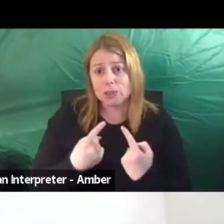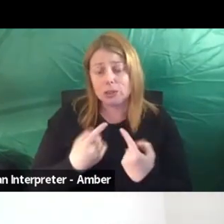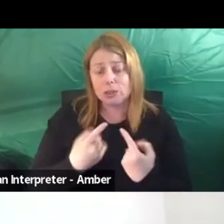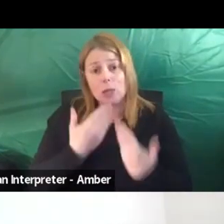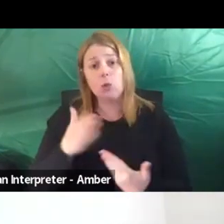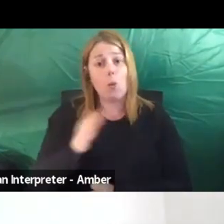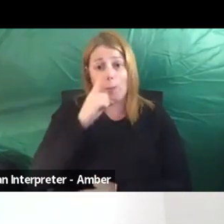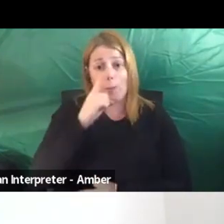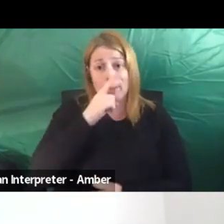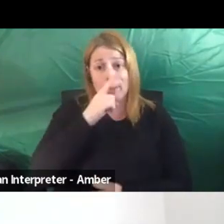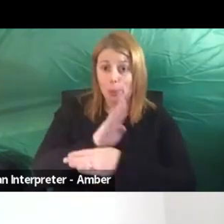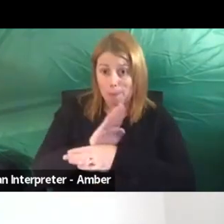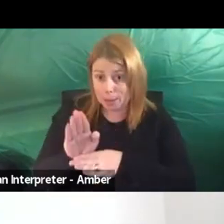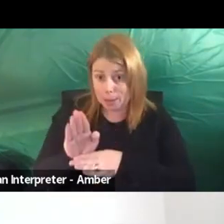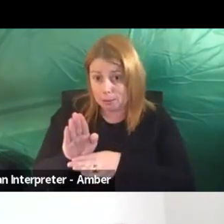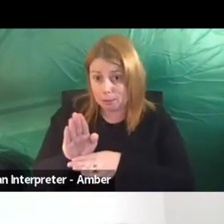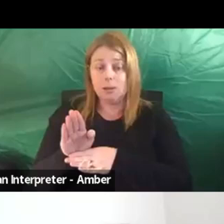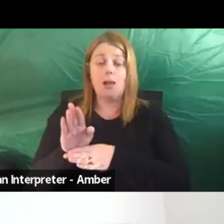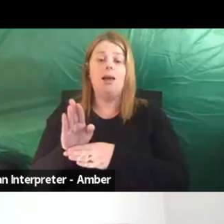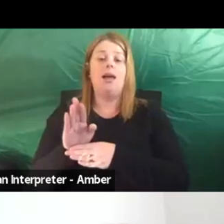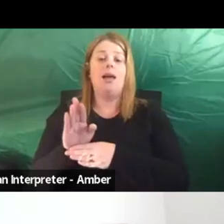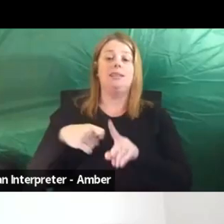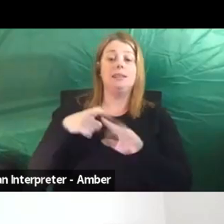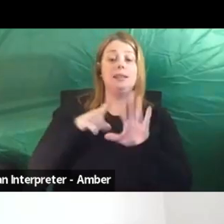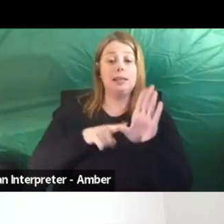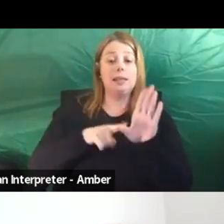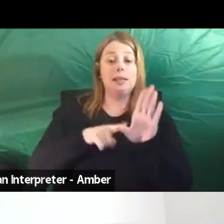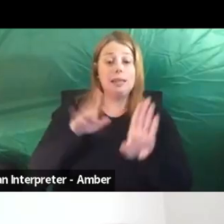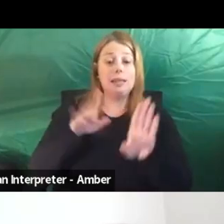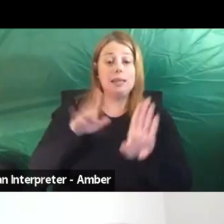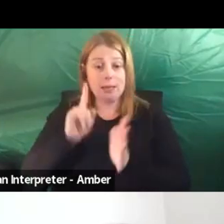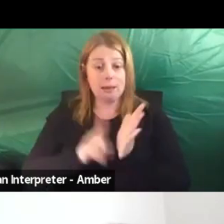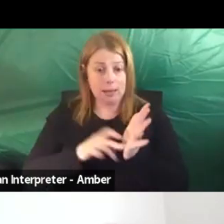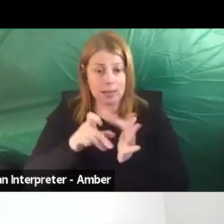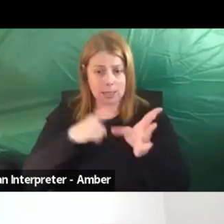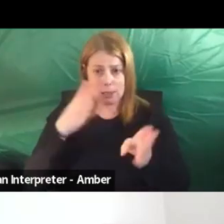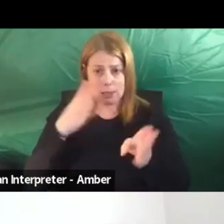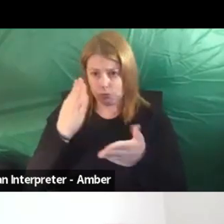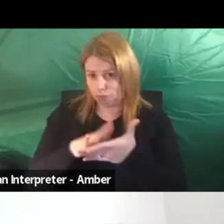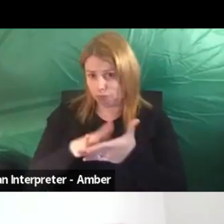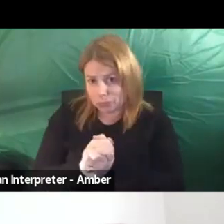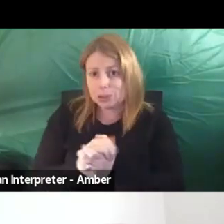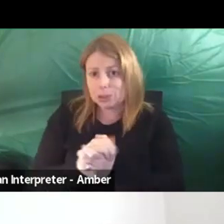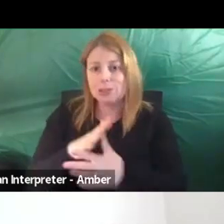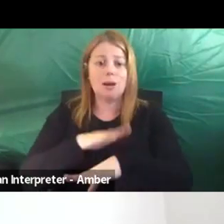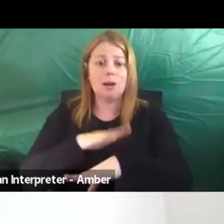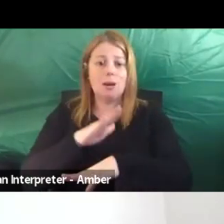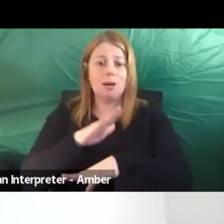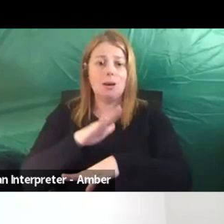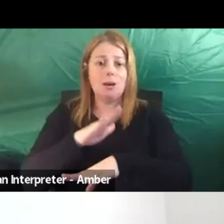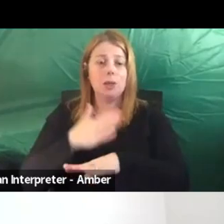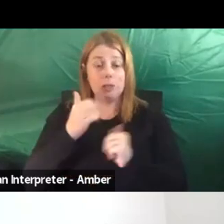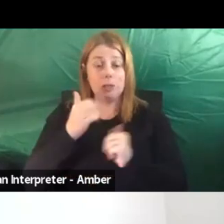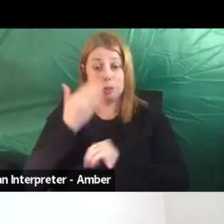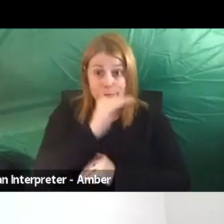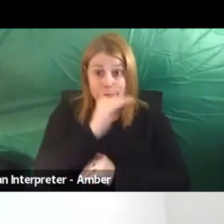today and to our key speaker, Linda. Really, really appreciate your time. I just want to close off by reminding you